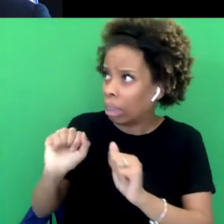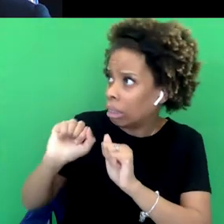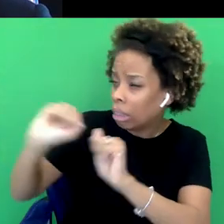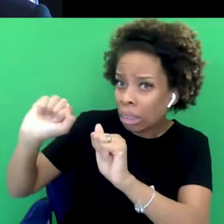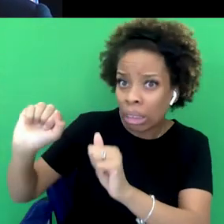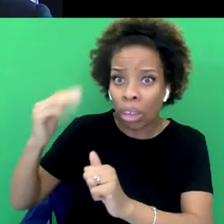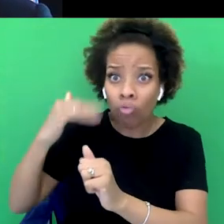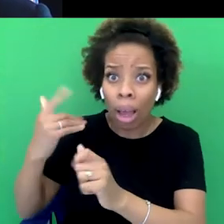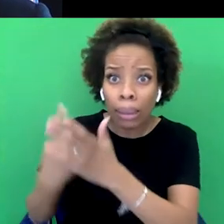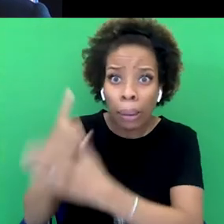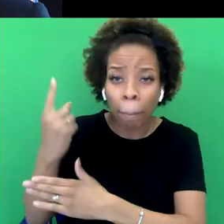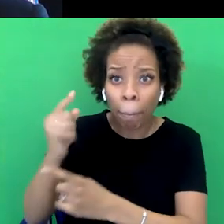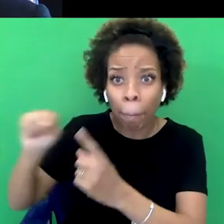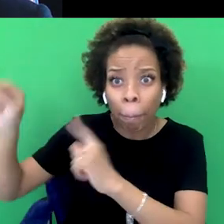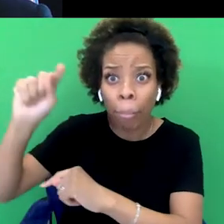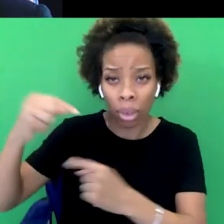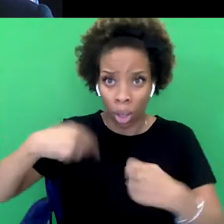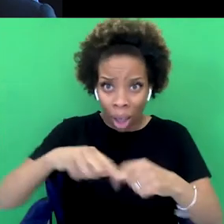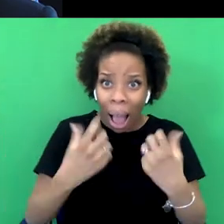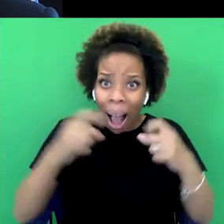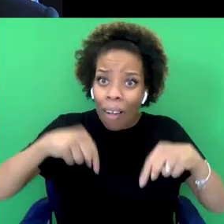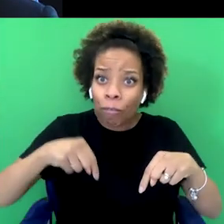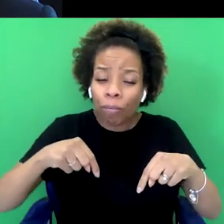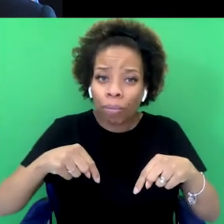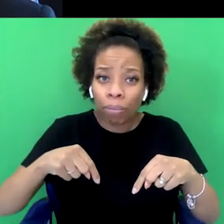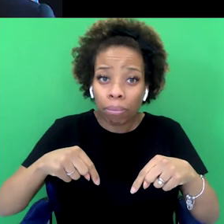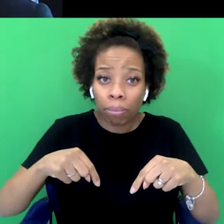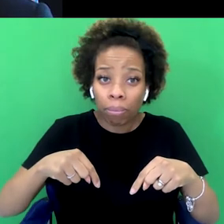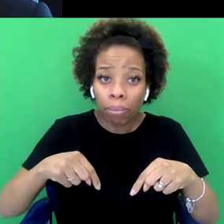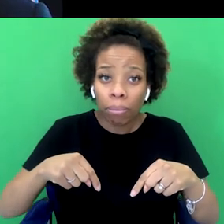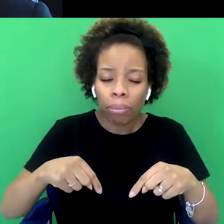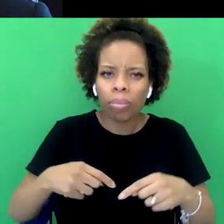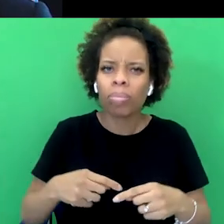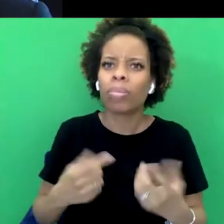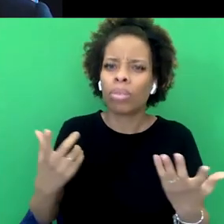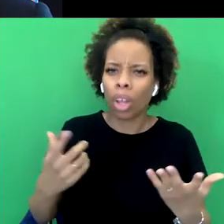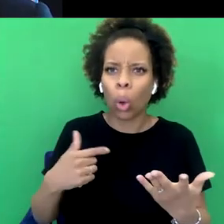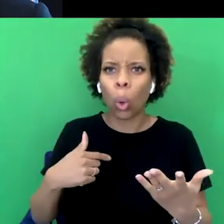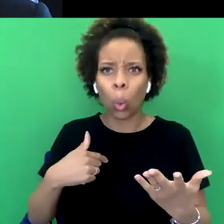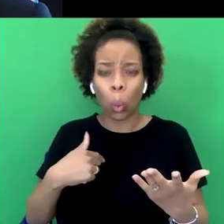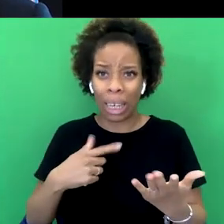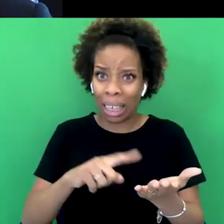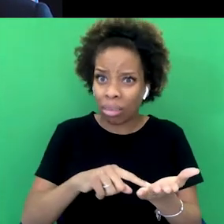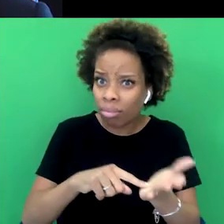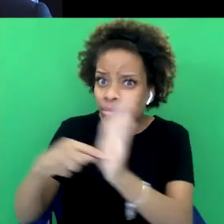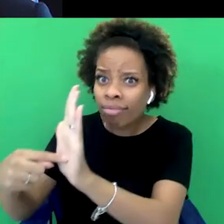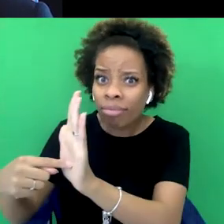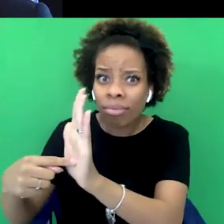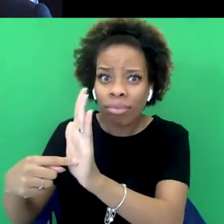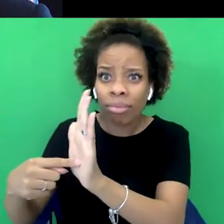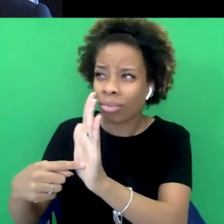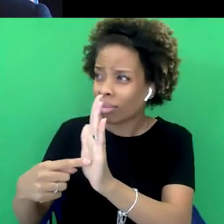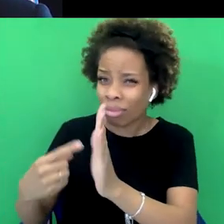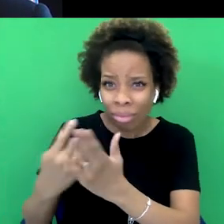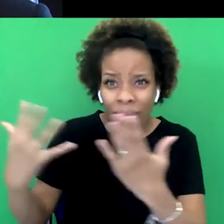exist across the world. So if you accept that we gave the world railways and justice in the press, we also gave them quite a lot of racism.